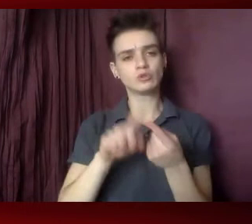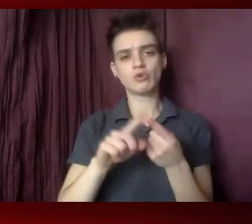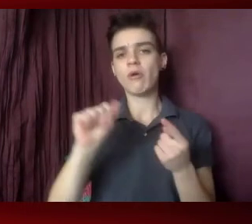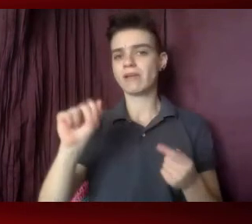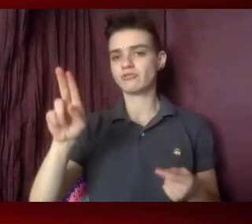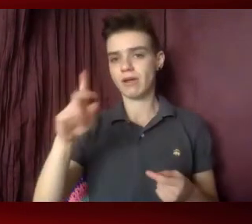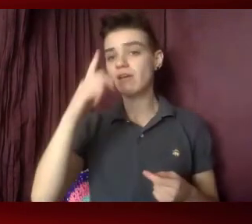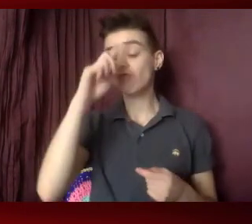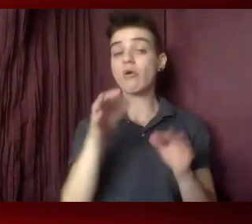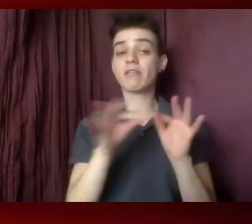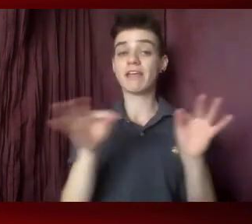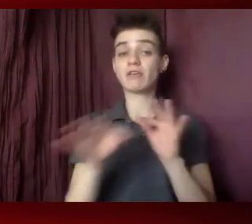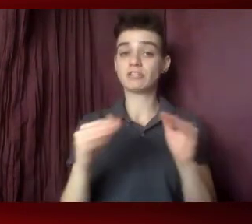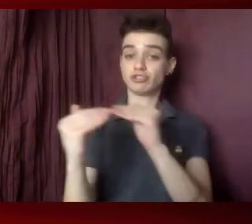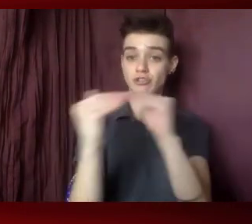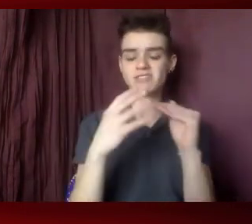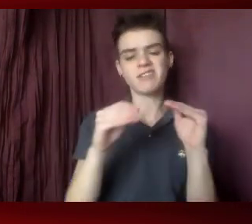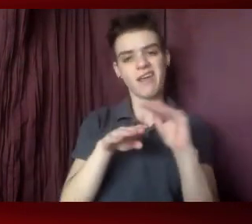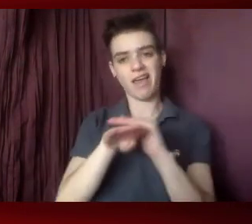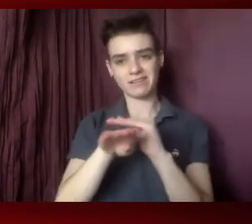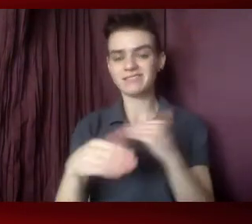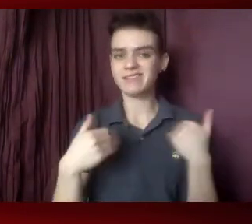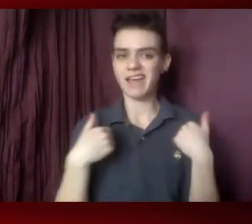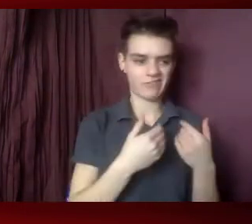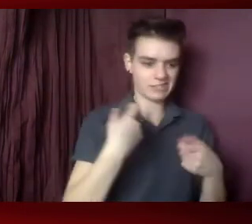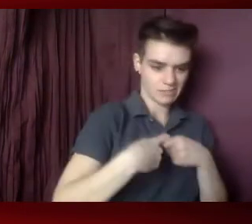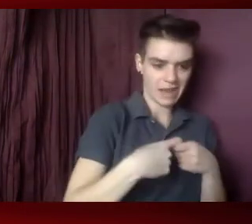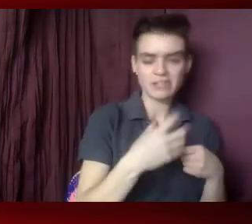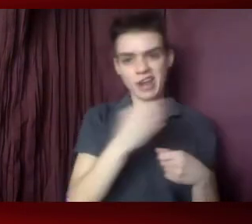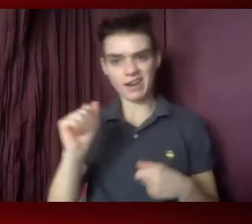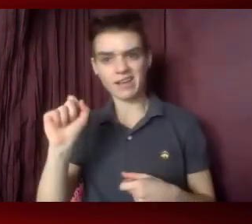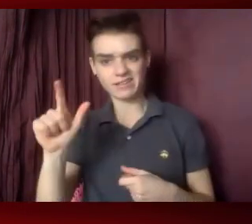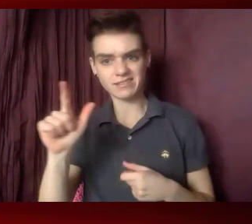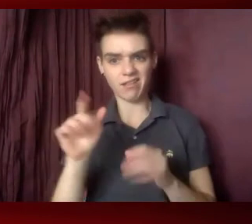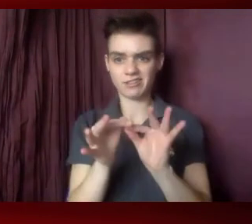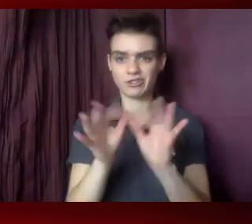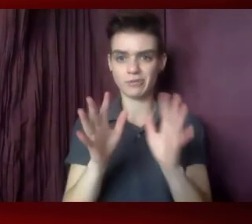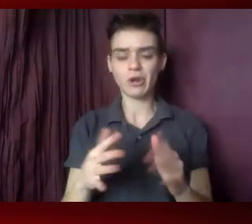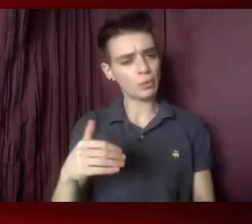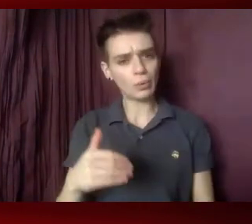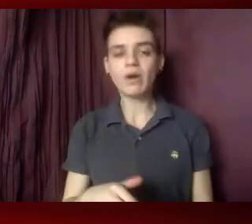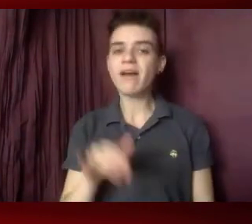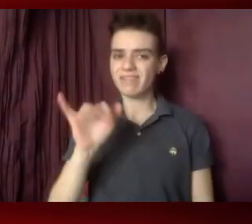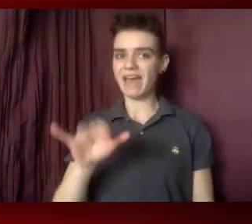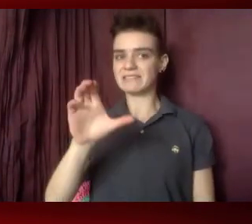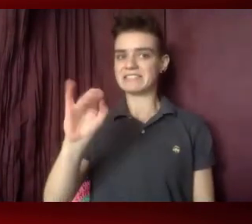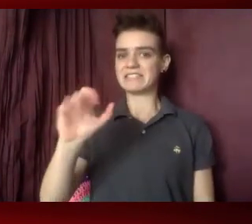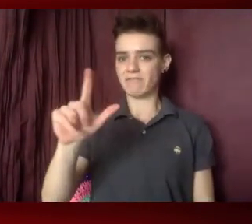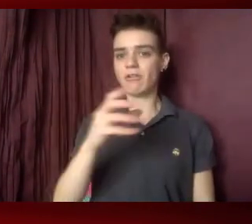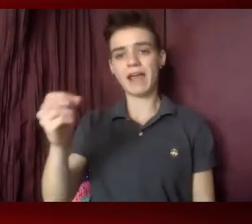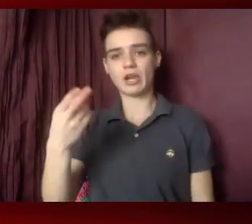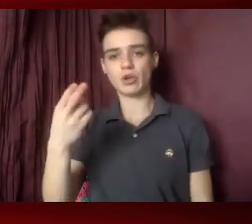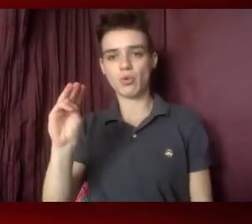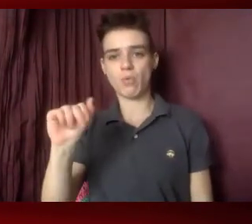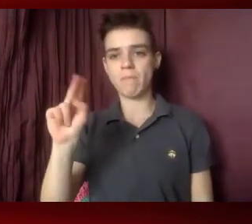language justice and access with our Spanish and ASL interpretation. Another form of what civil and human rights can lend